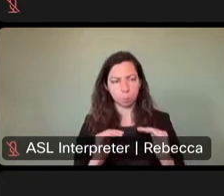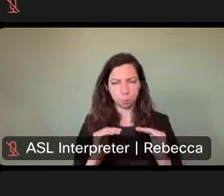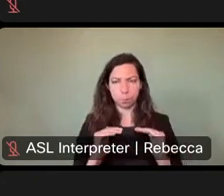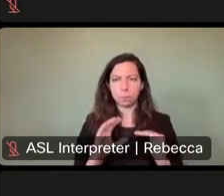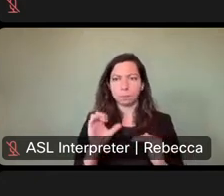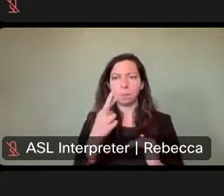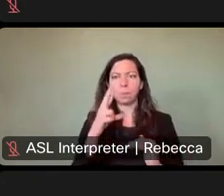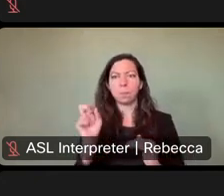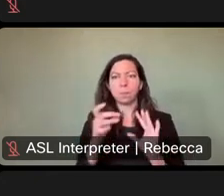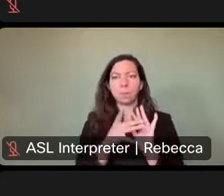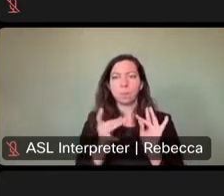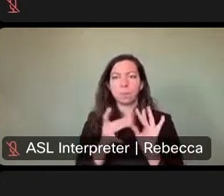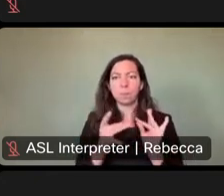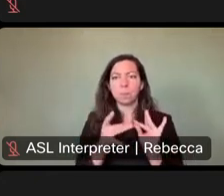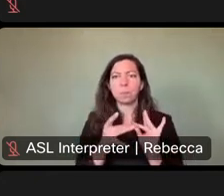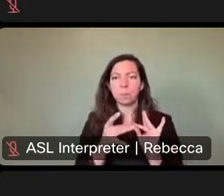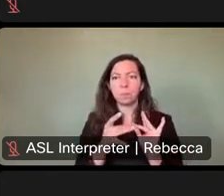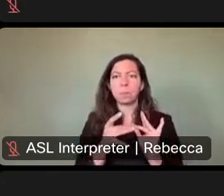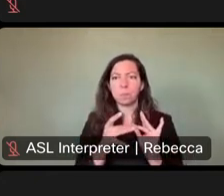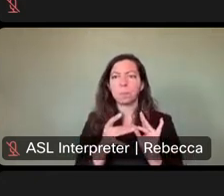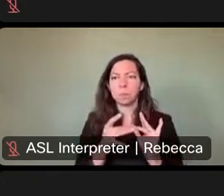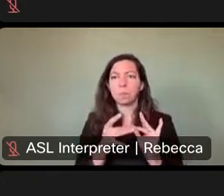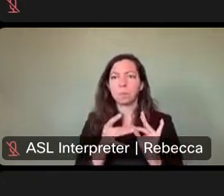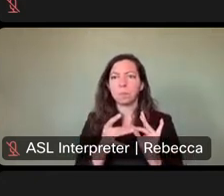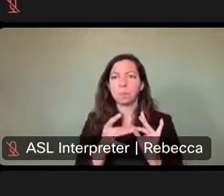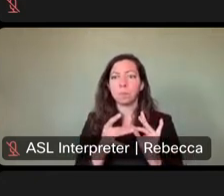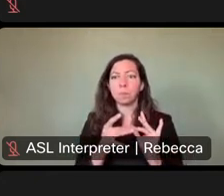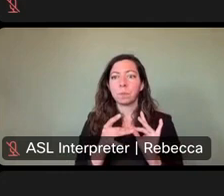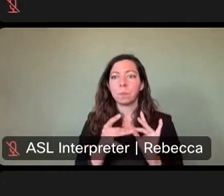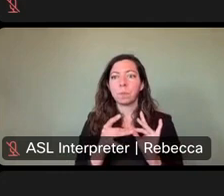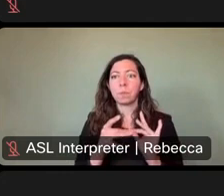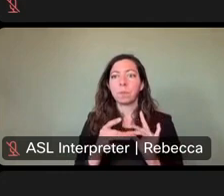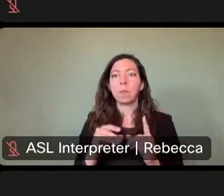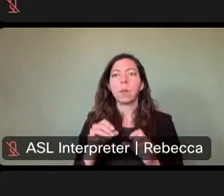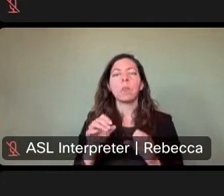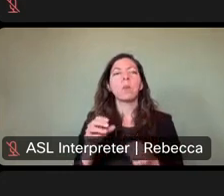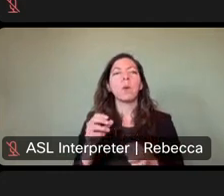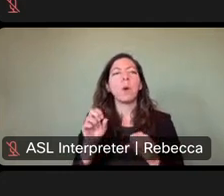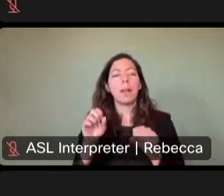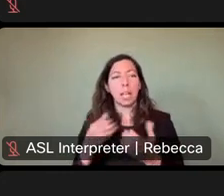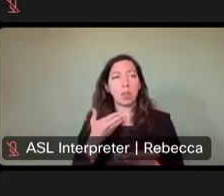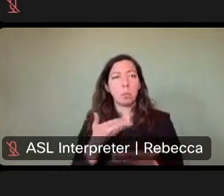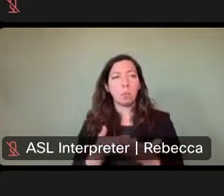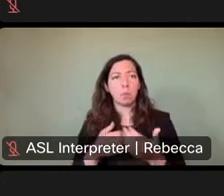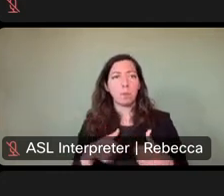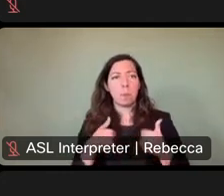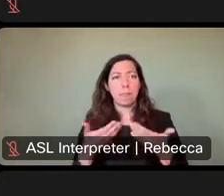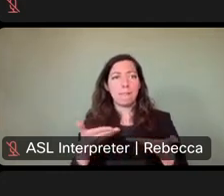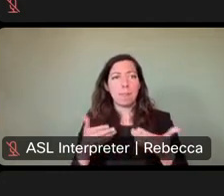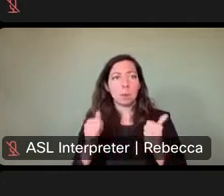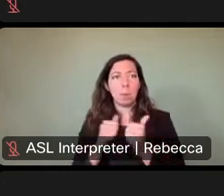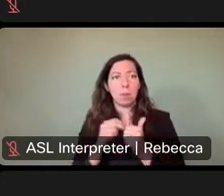Chris says, can there be verification of local status by utility or property tax bill for those of us that are,